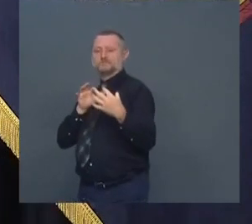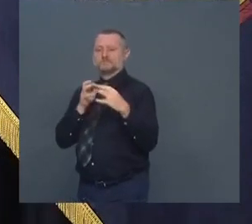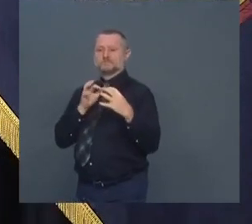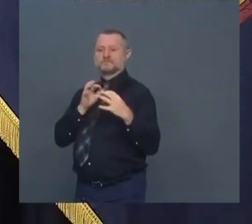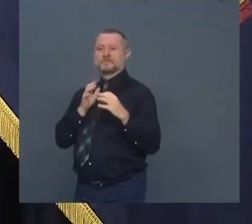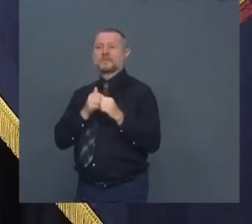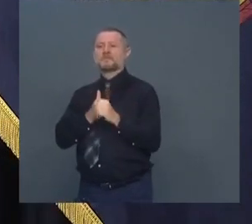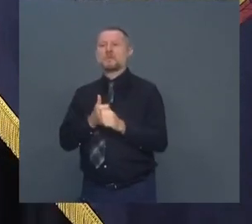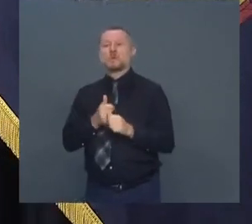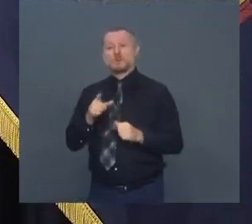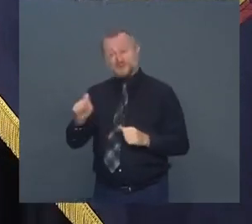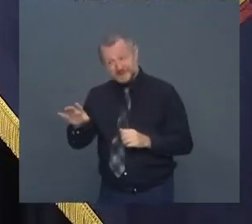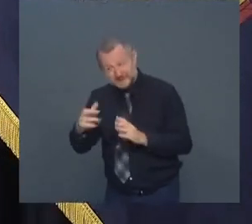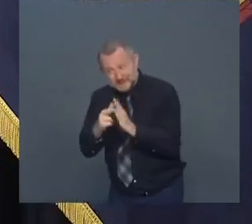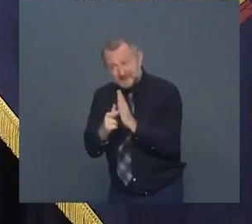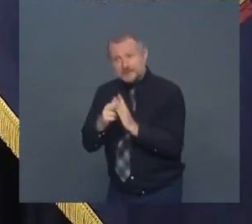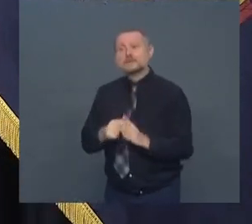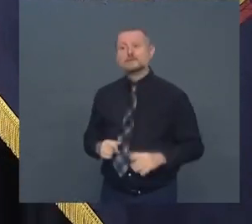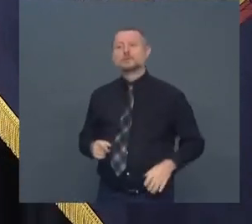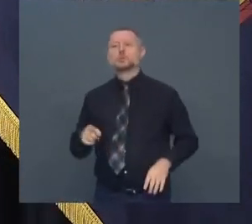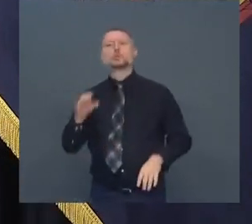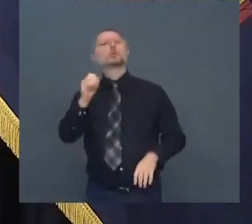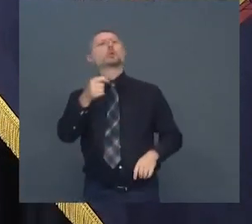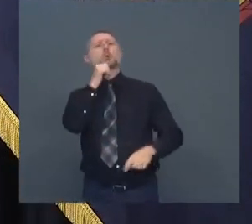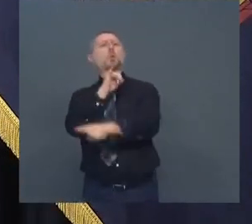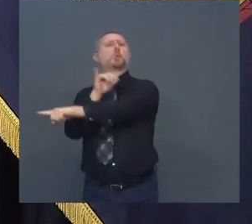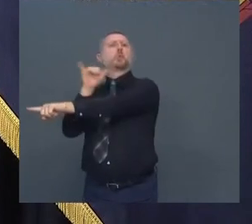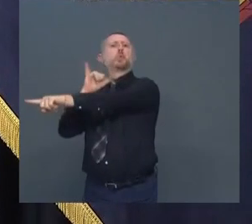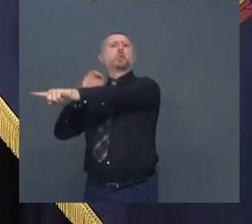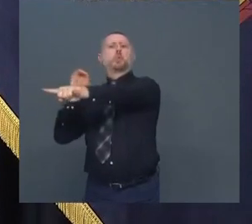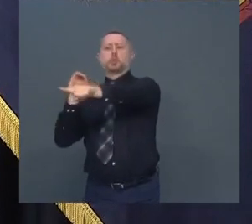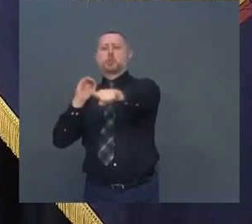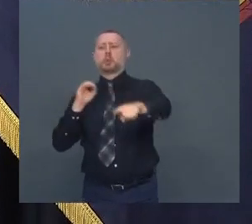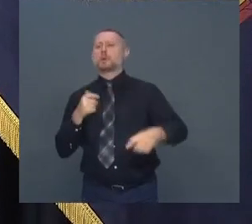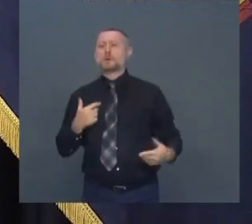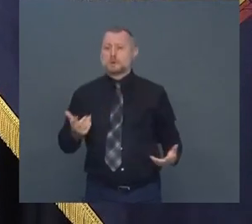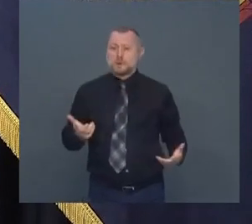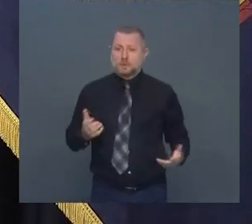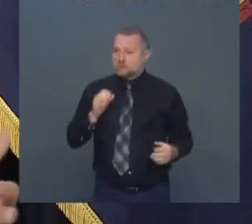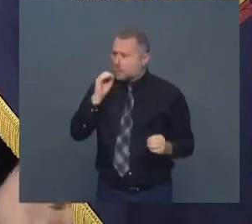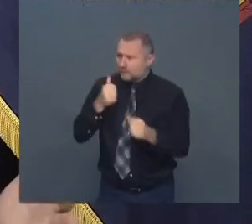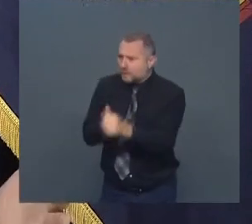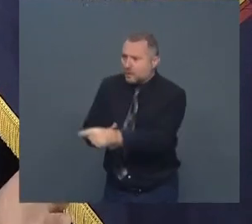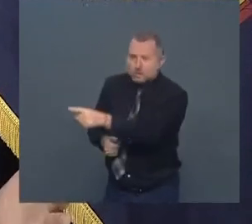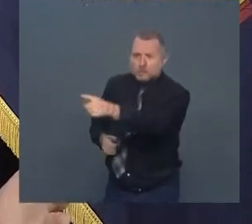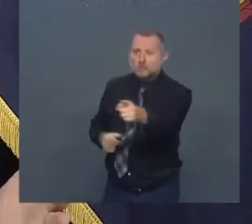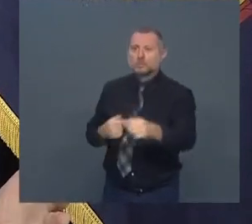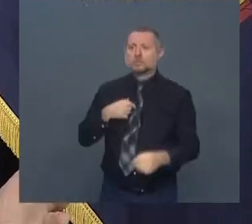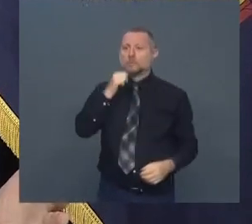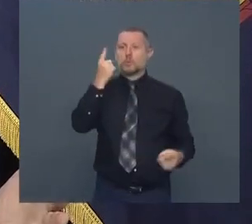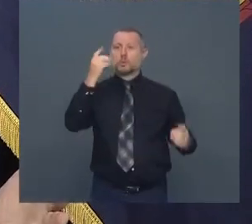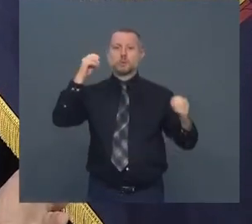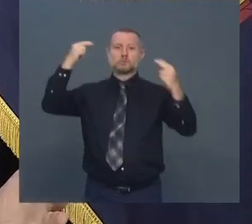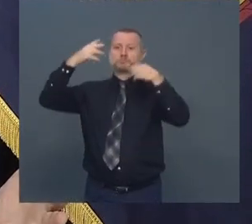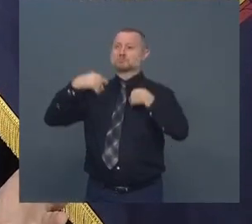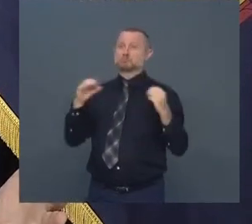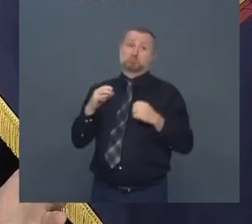follows the rule and by the way if you don't follow the rule nobody's going to catch you anyway because there is no compliance